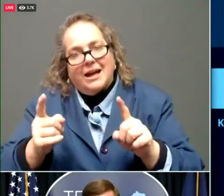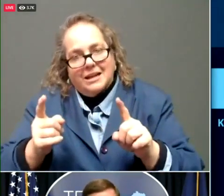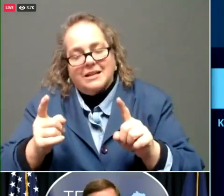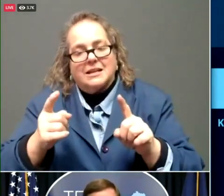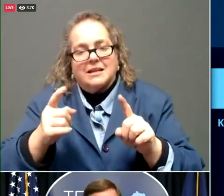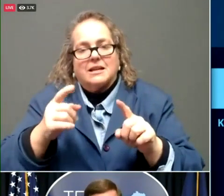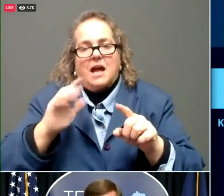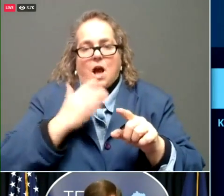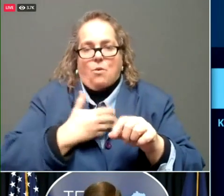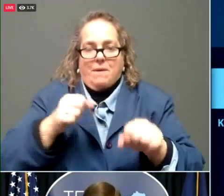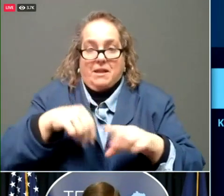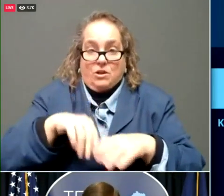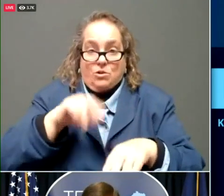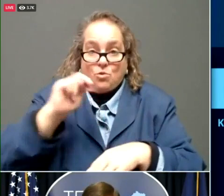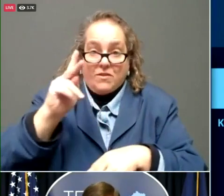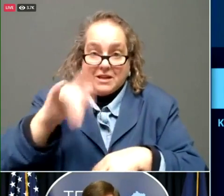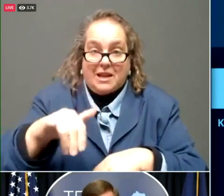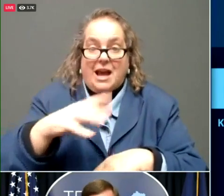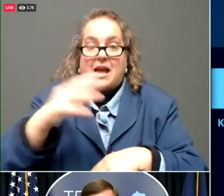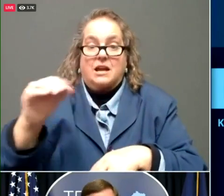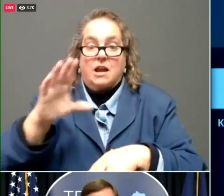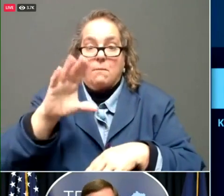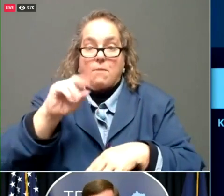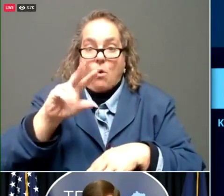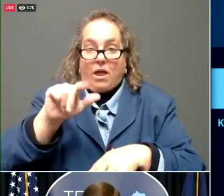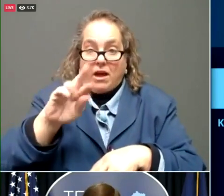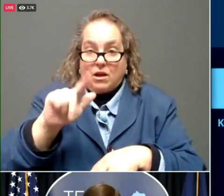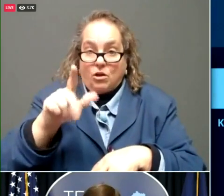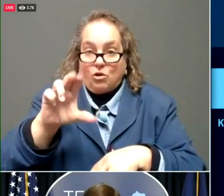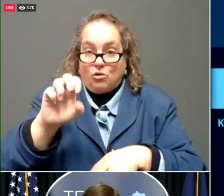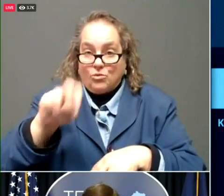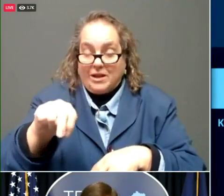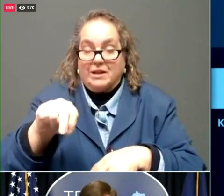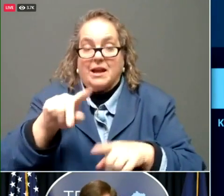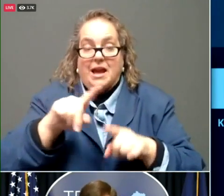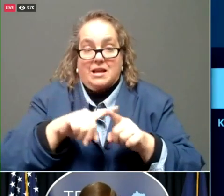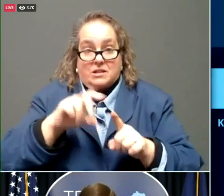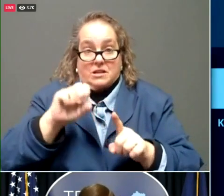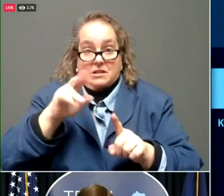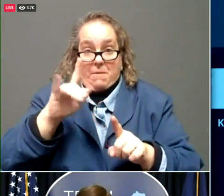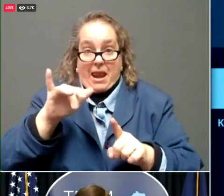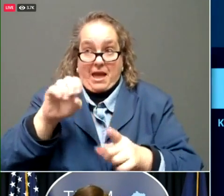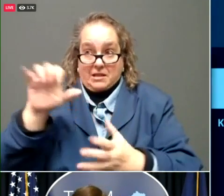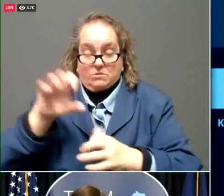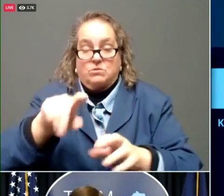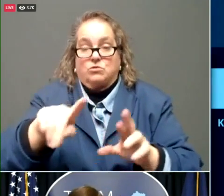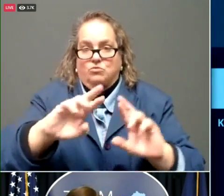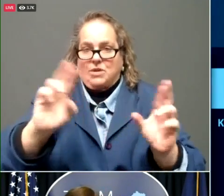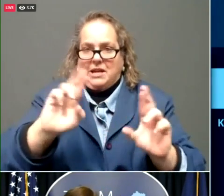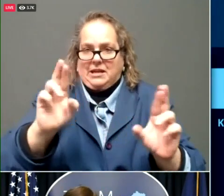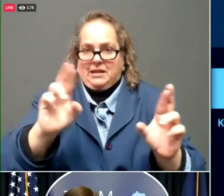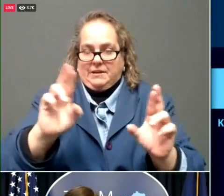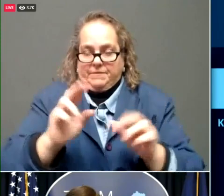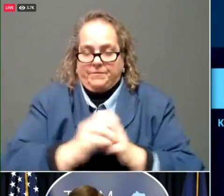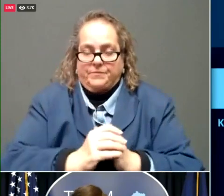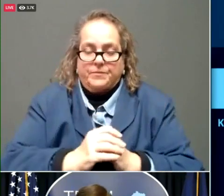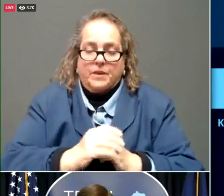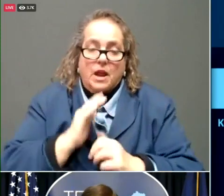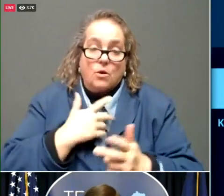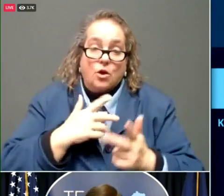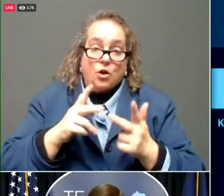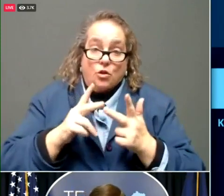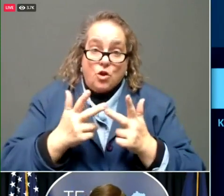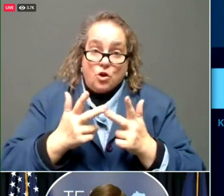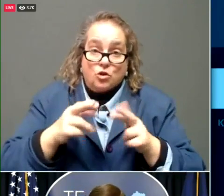and in Bowling Green as supply ramps up to get it out very quickly. Our third regional center